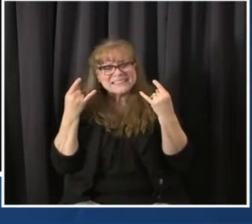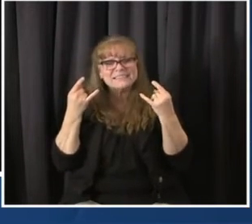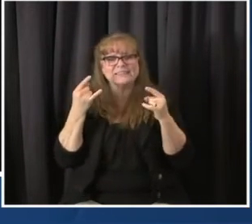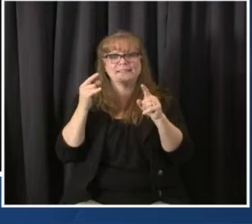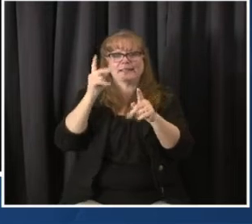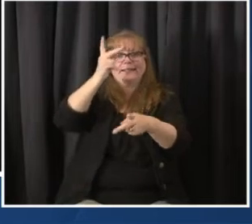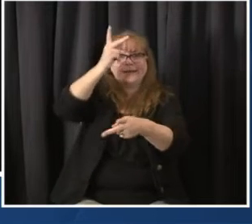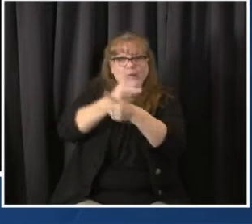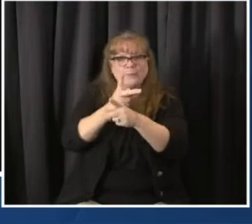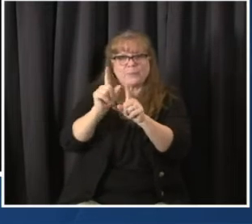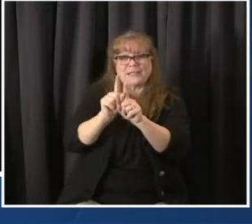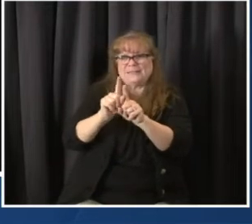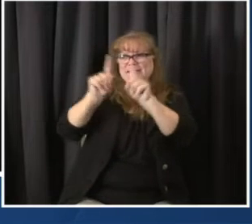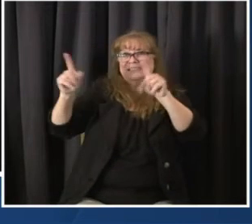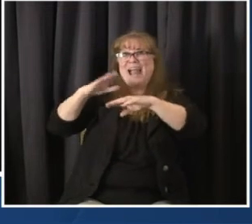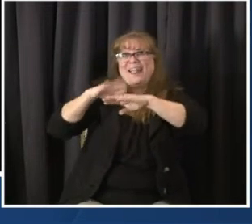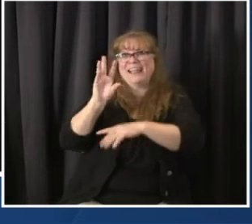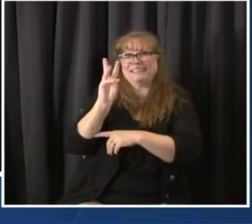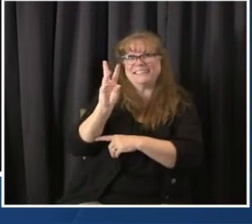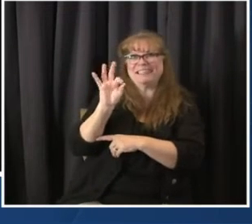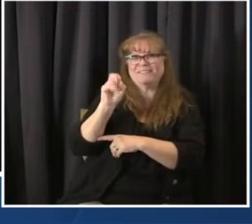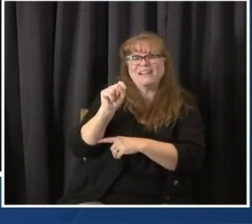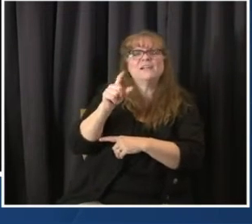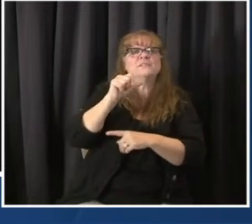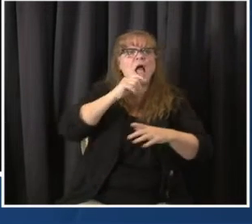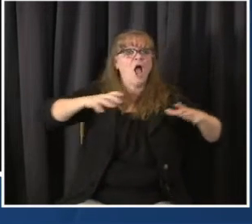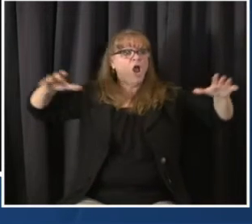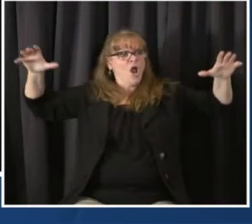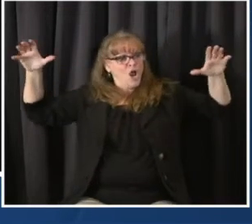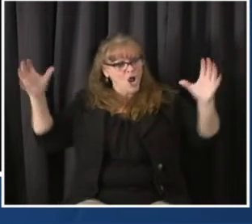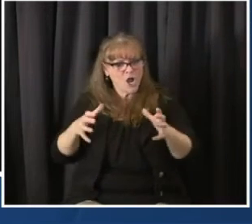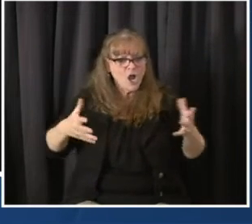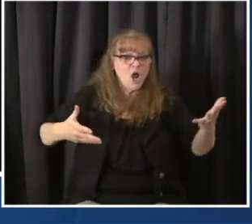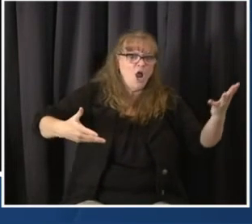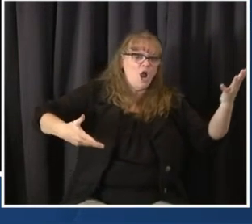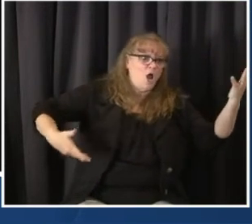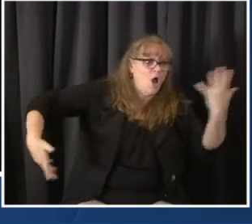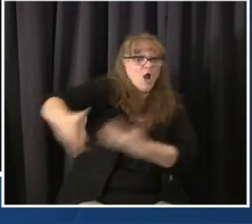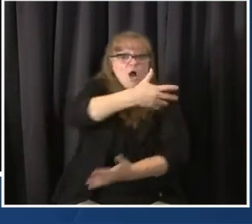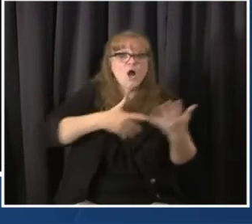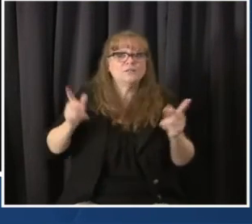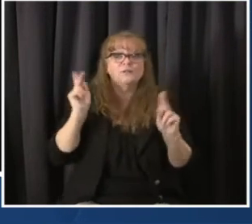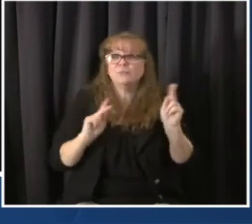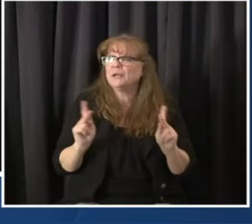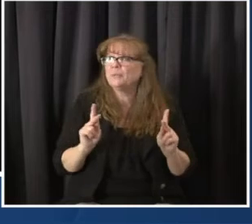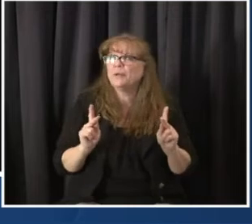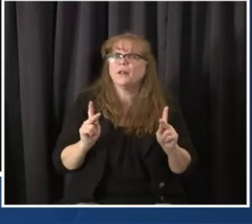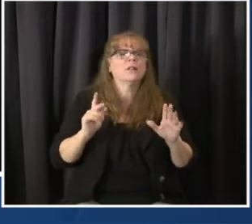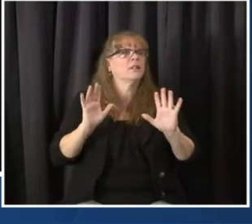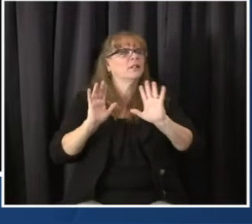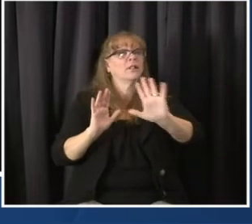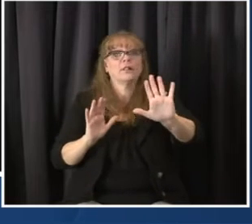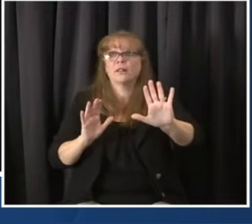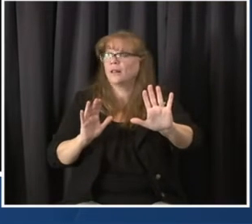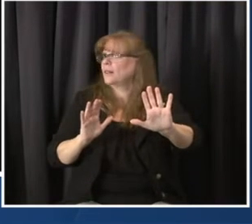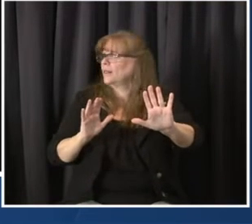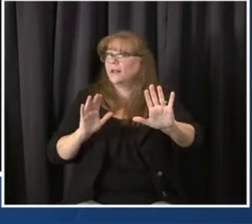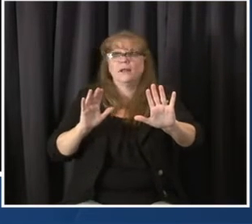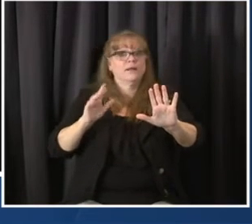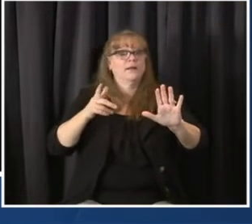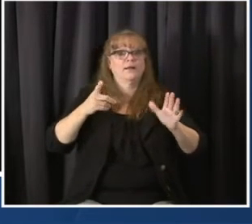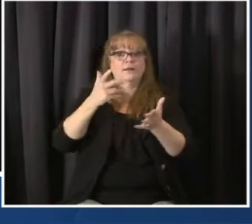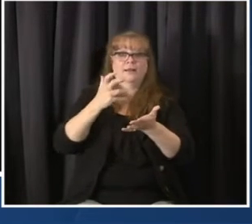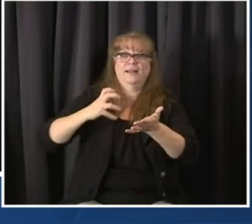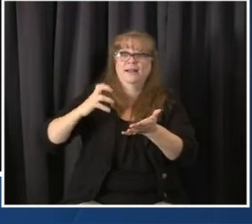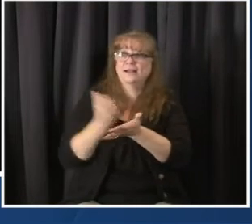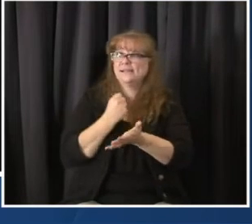now's not the time to hold gatherings with your extended family and friends and others, have parties. We're getting there soon.